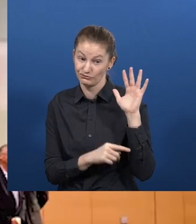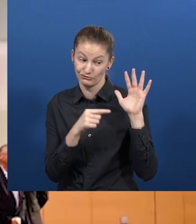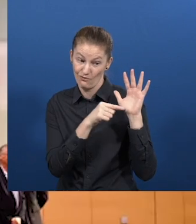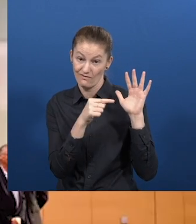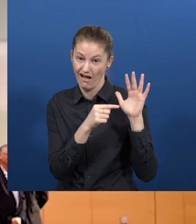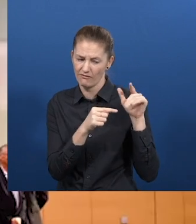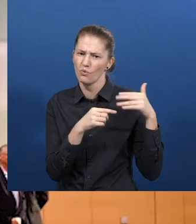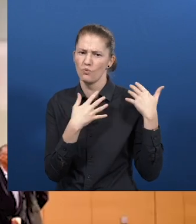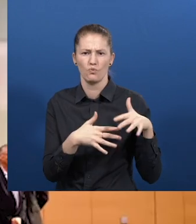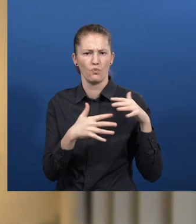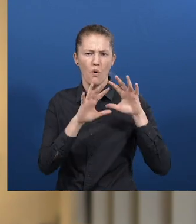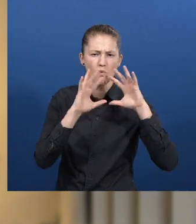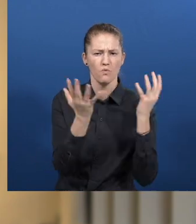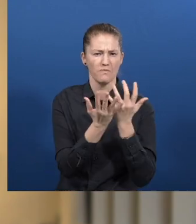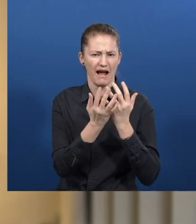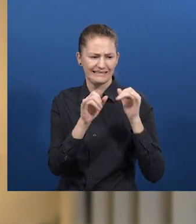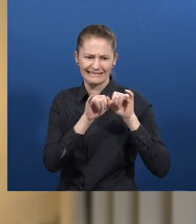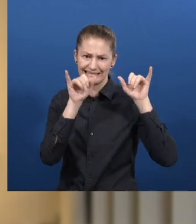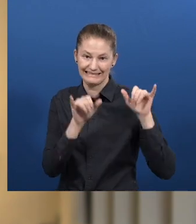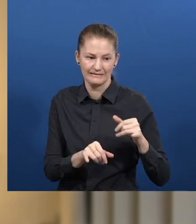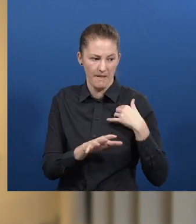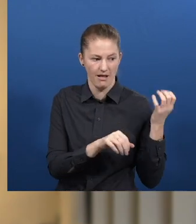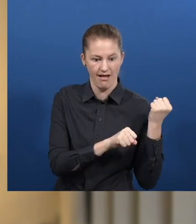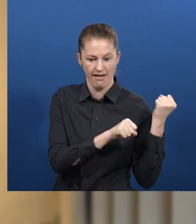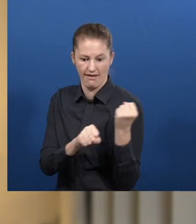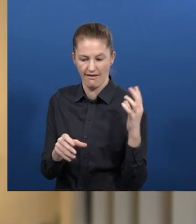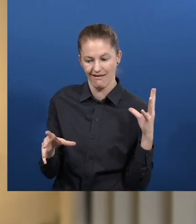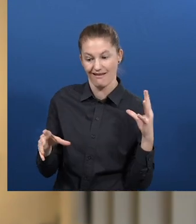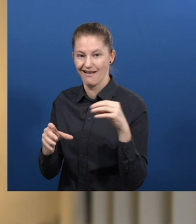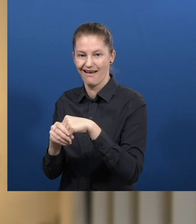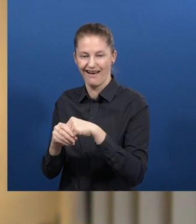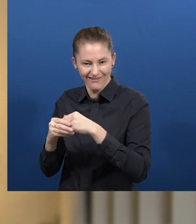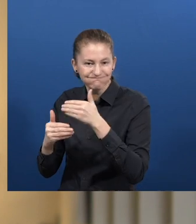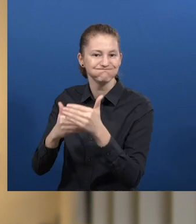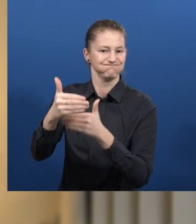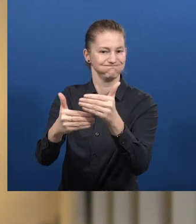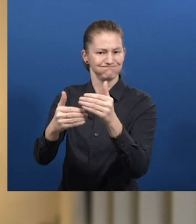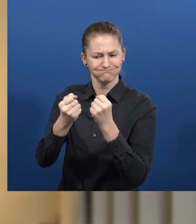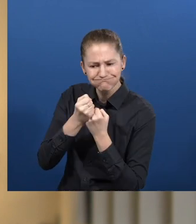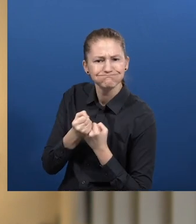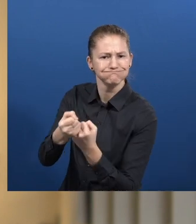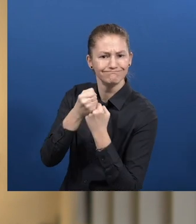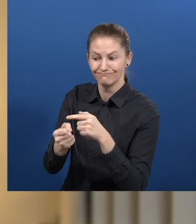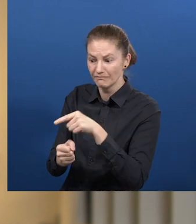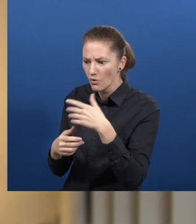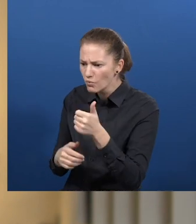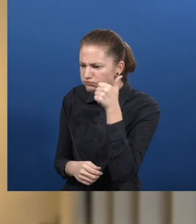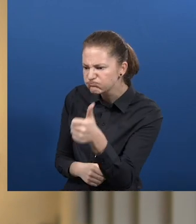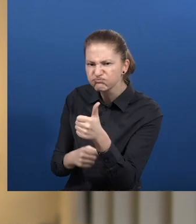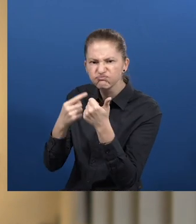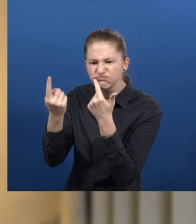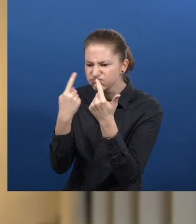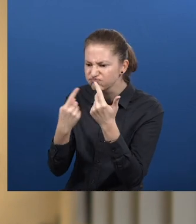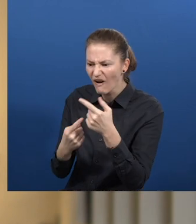was to implement the idea of the Ashoka globalizing system into